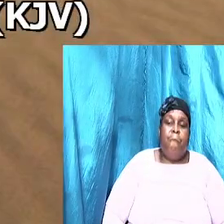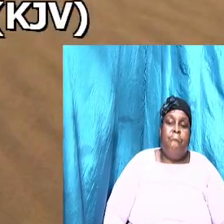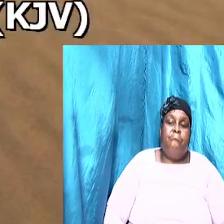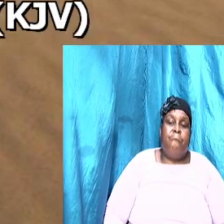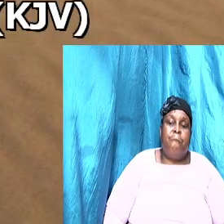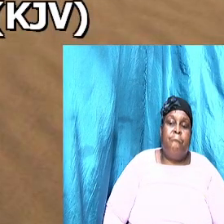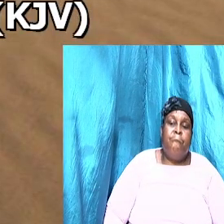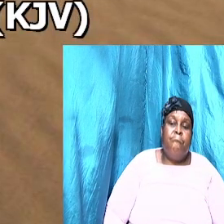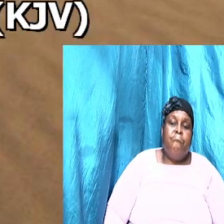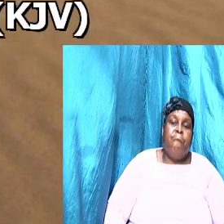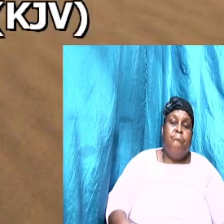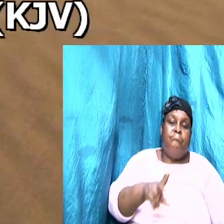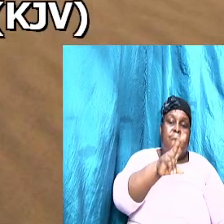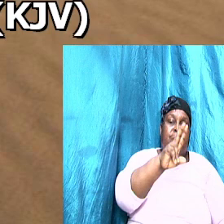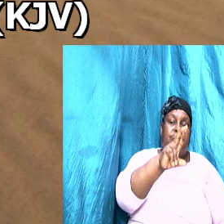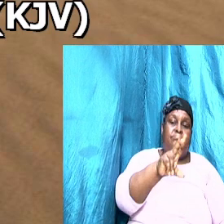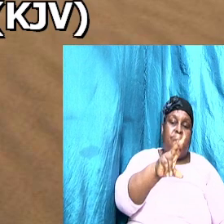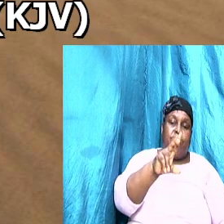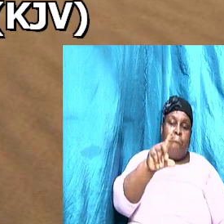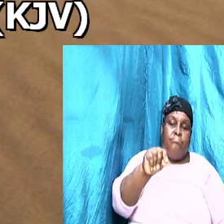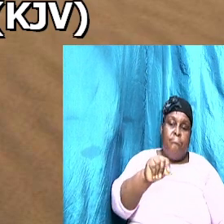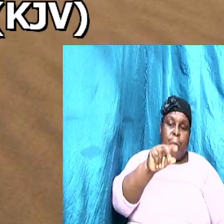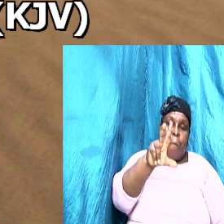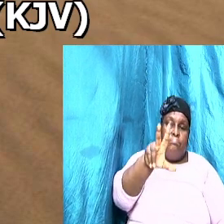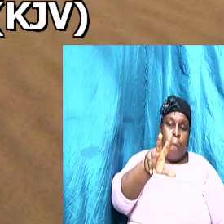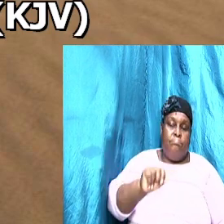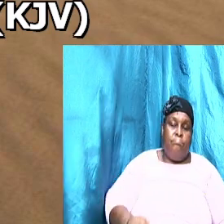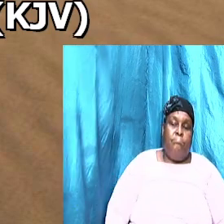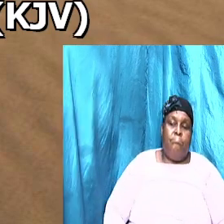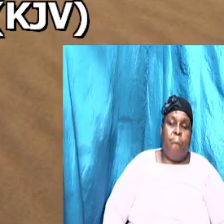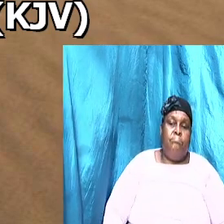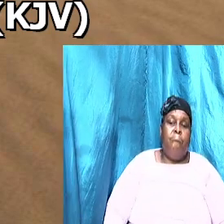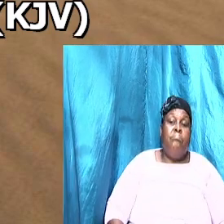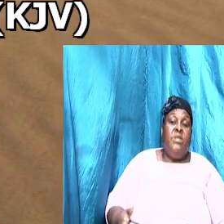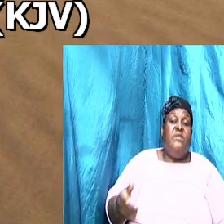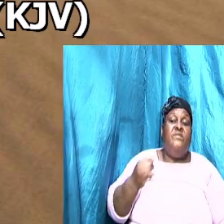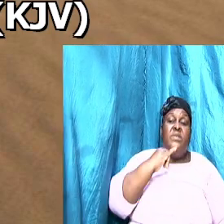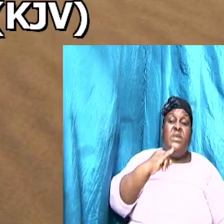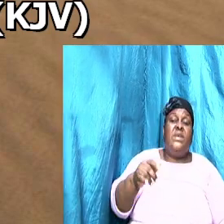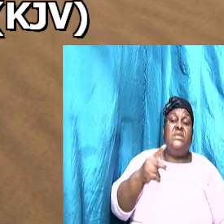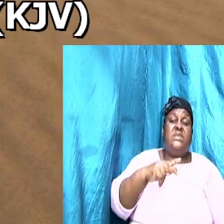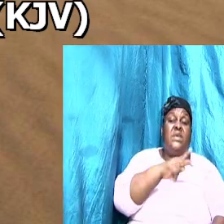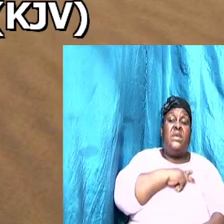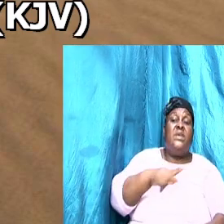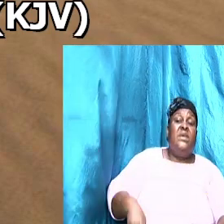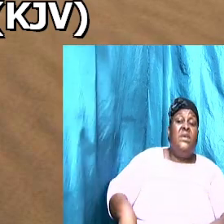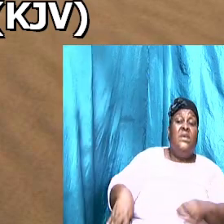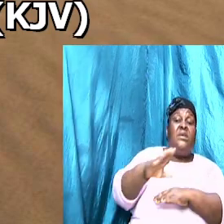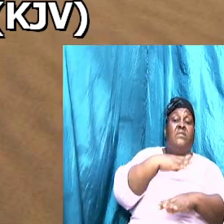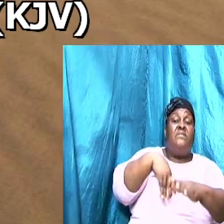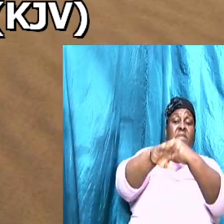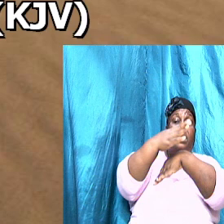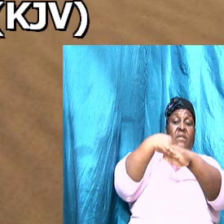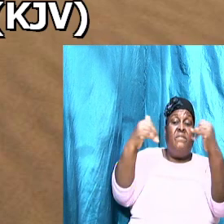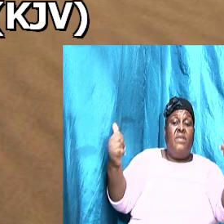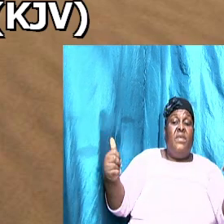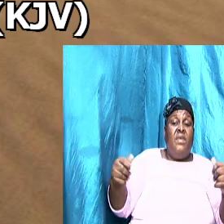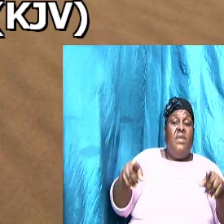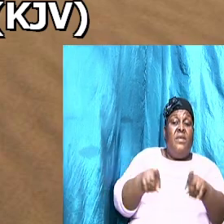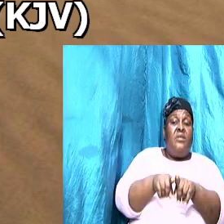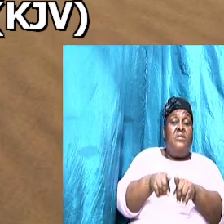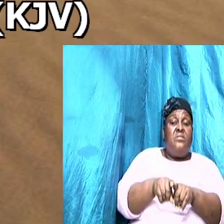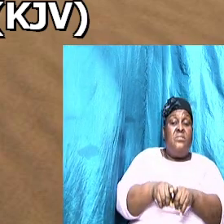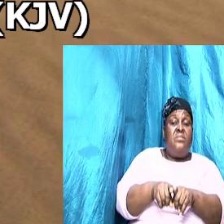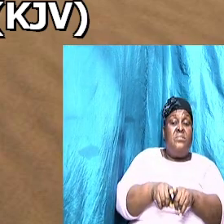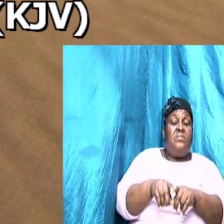we take it from about verse 23. Therefore, is the kingdom of heaven likened unto